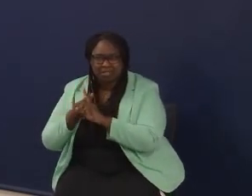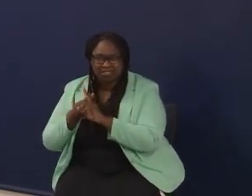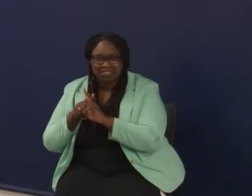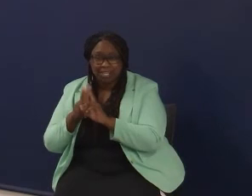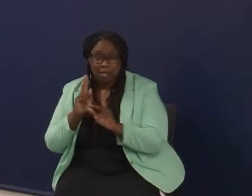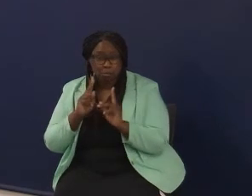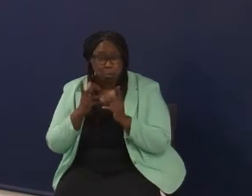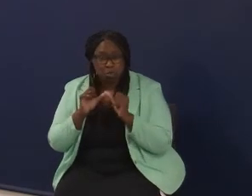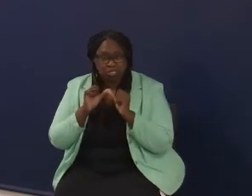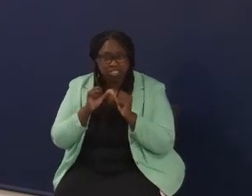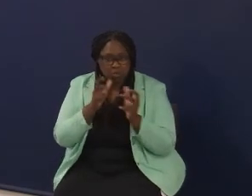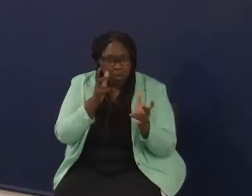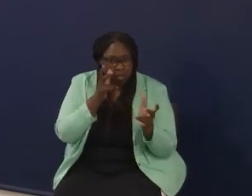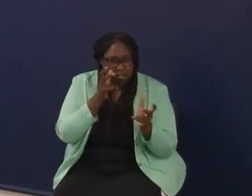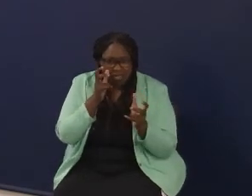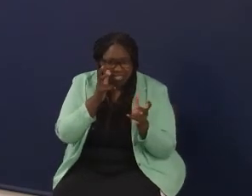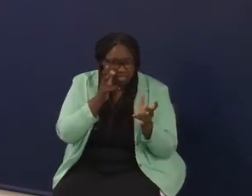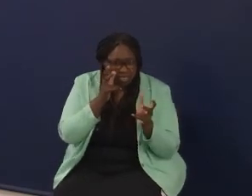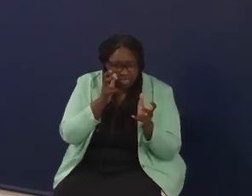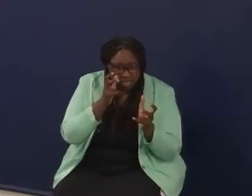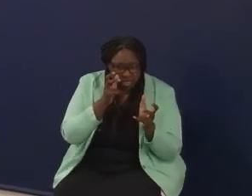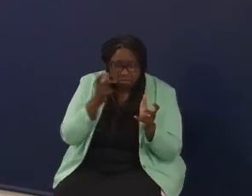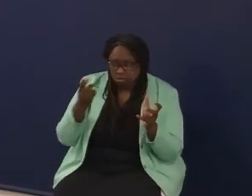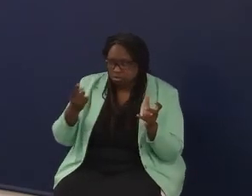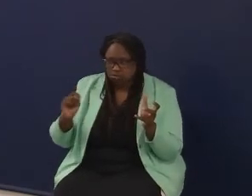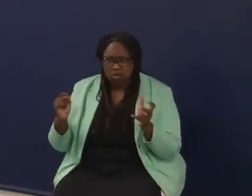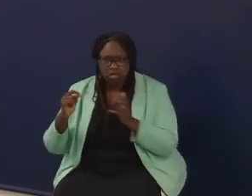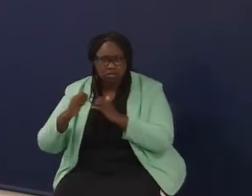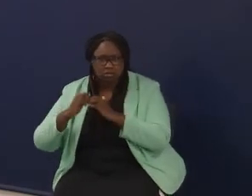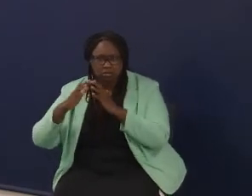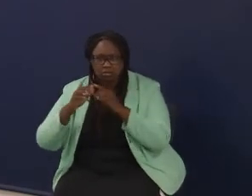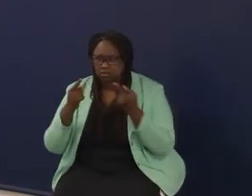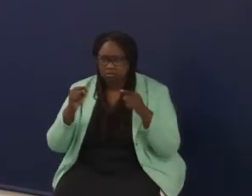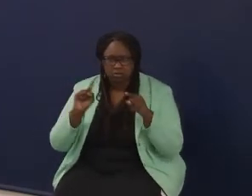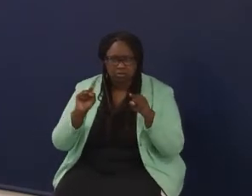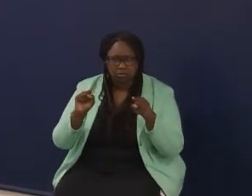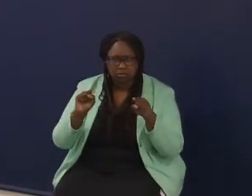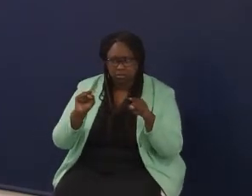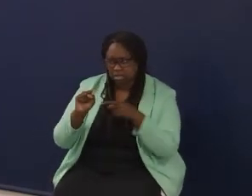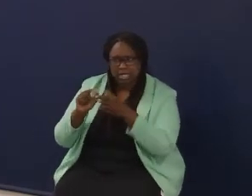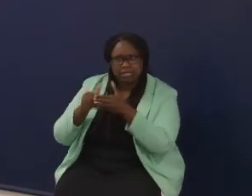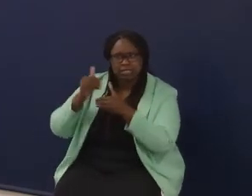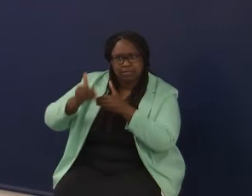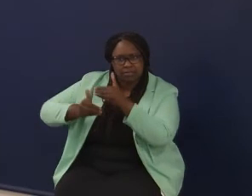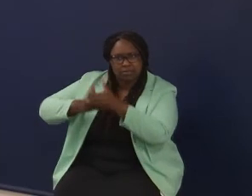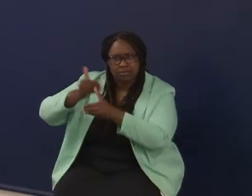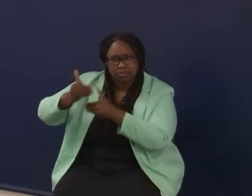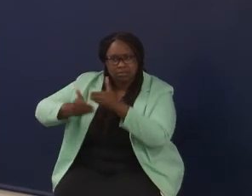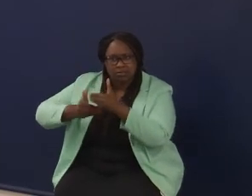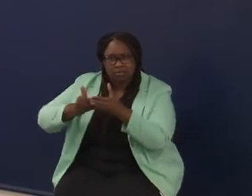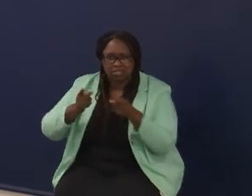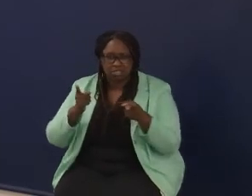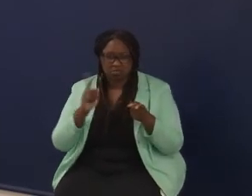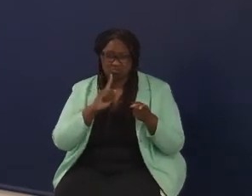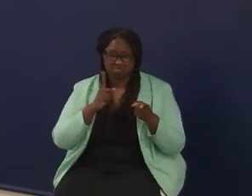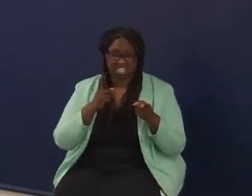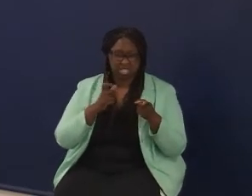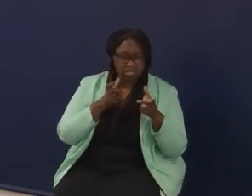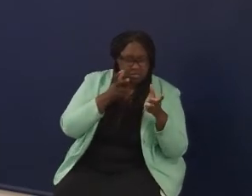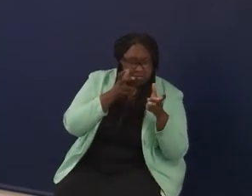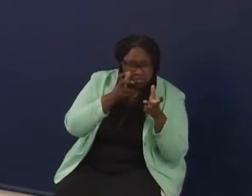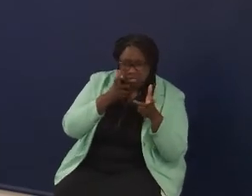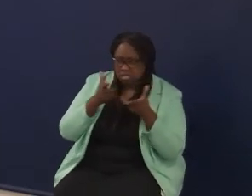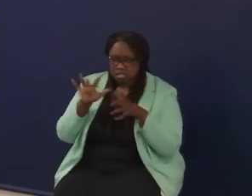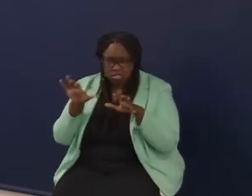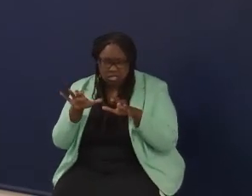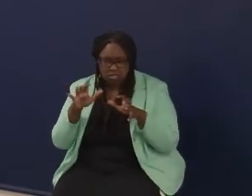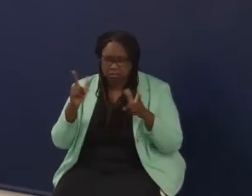tour, as you're also trying to implement and go out and do the next steps. So it's a fine balance, but